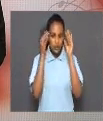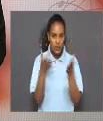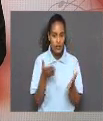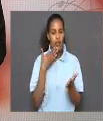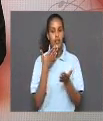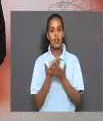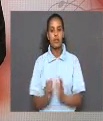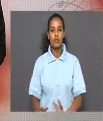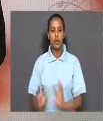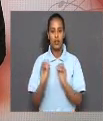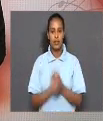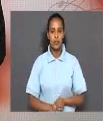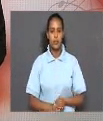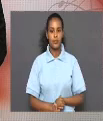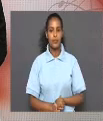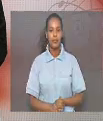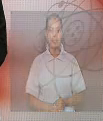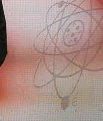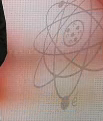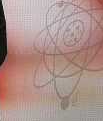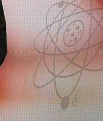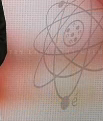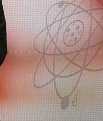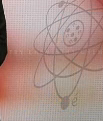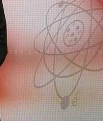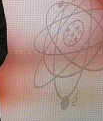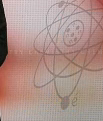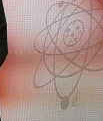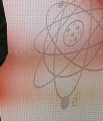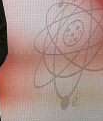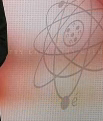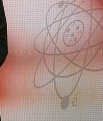teacher. Thank you, students. Thank you,